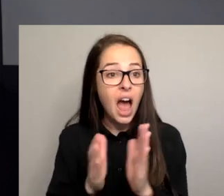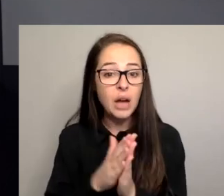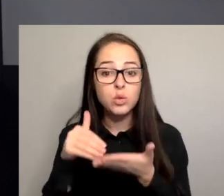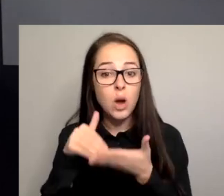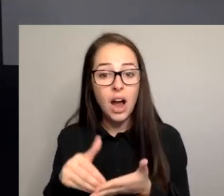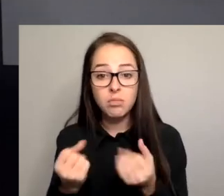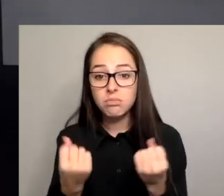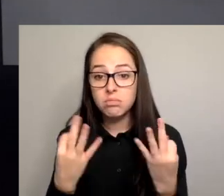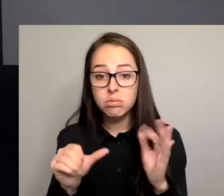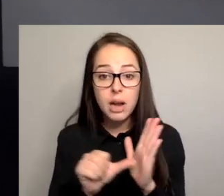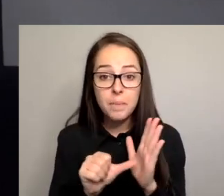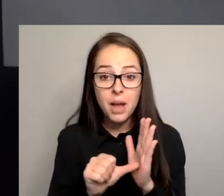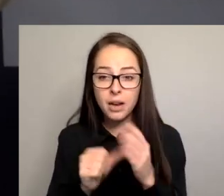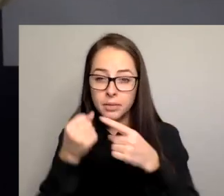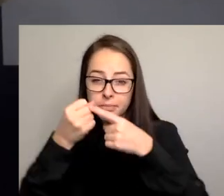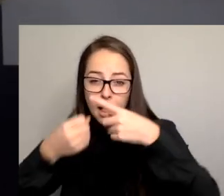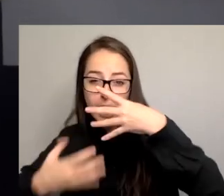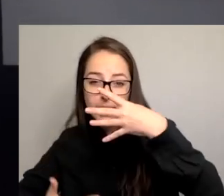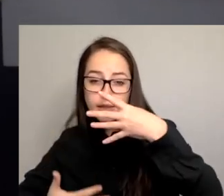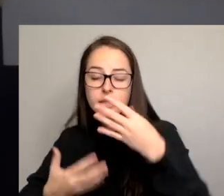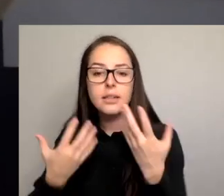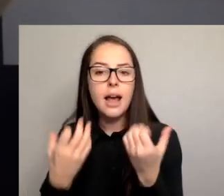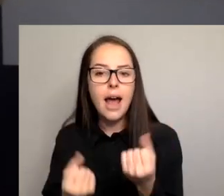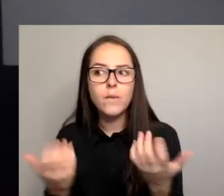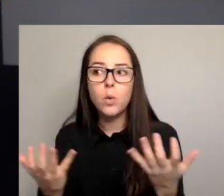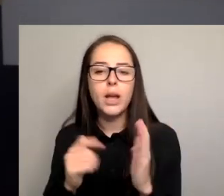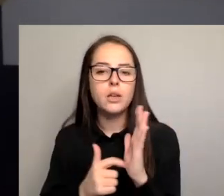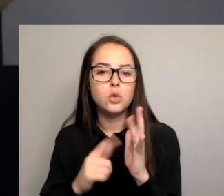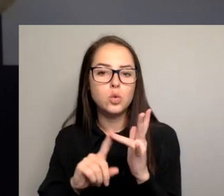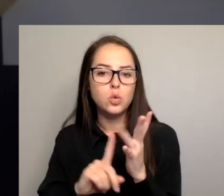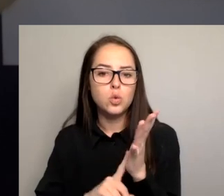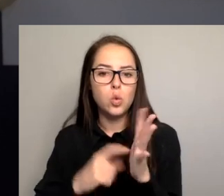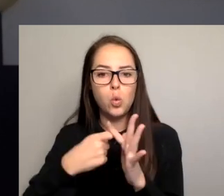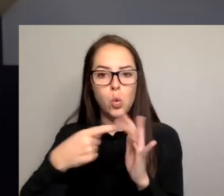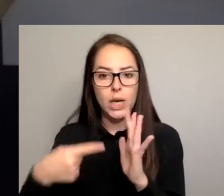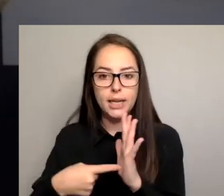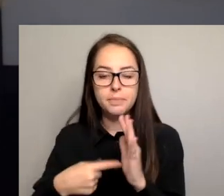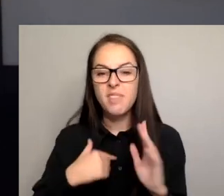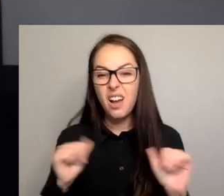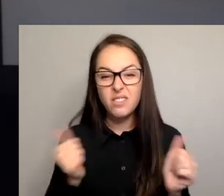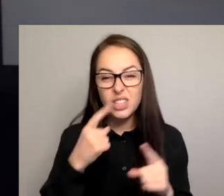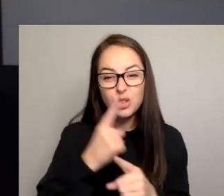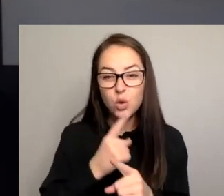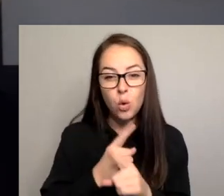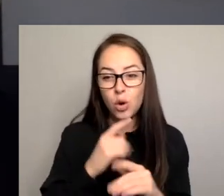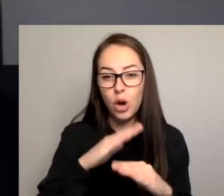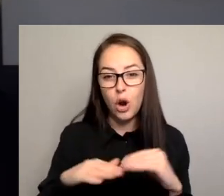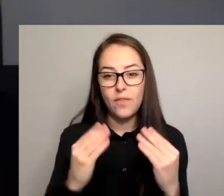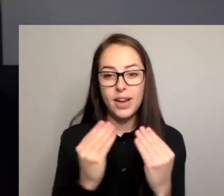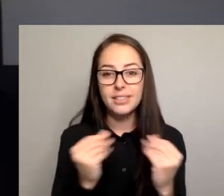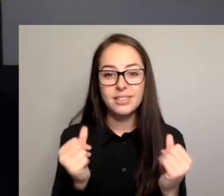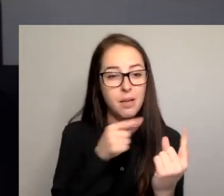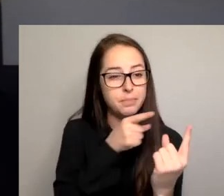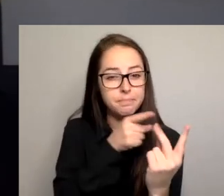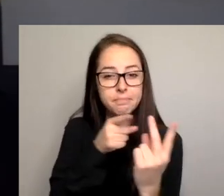make a really big difference. I've already talked about some of those measures, building the skills and knowledge in the workforce and